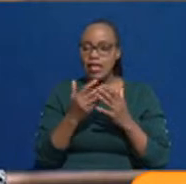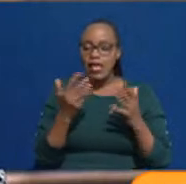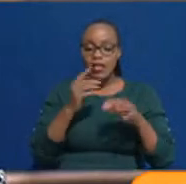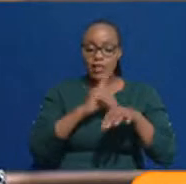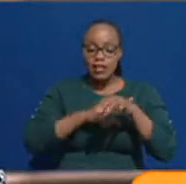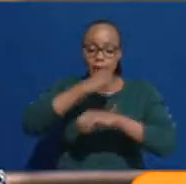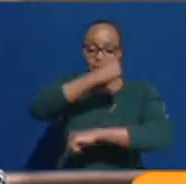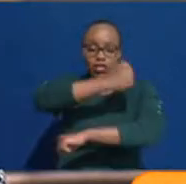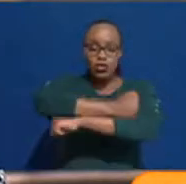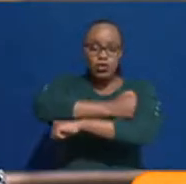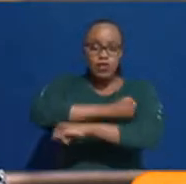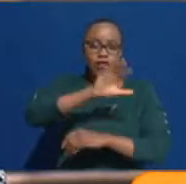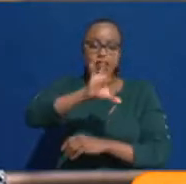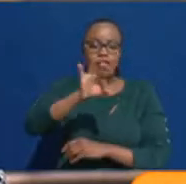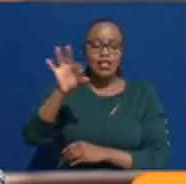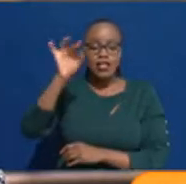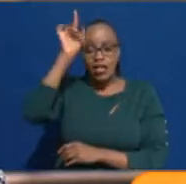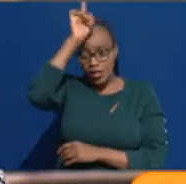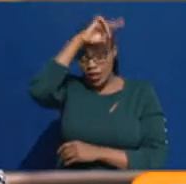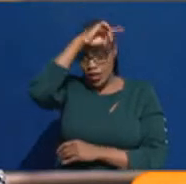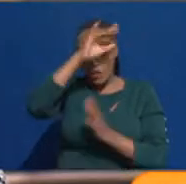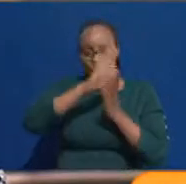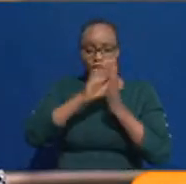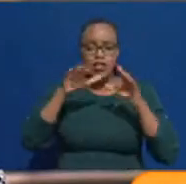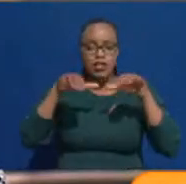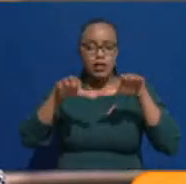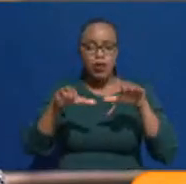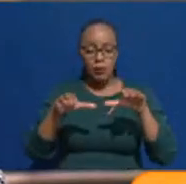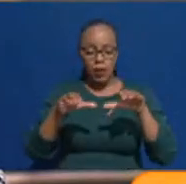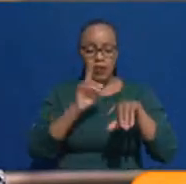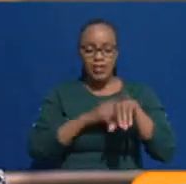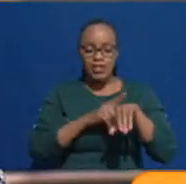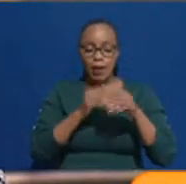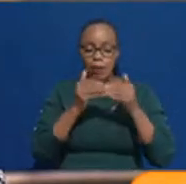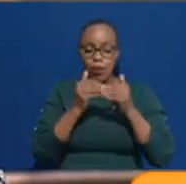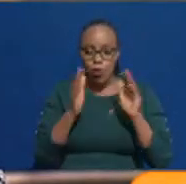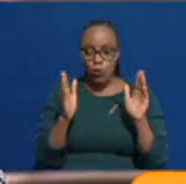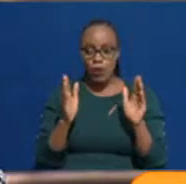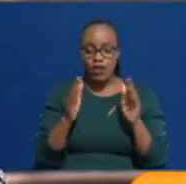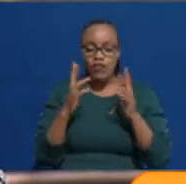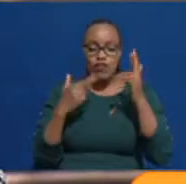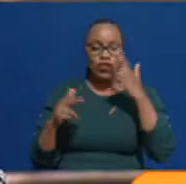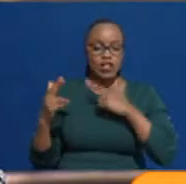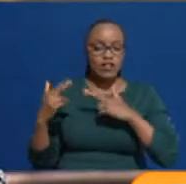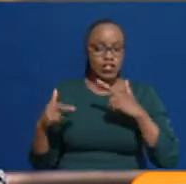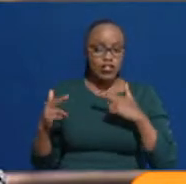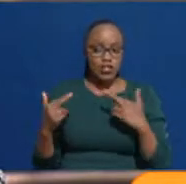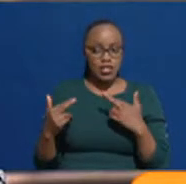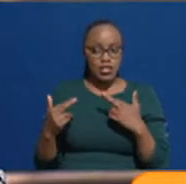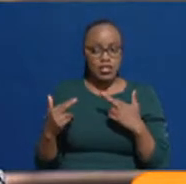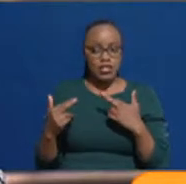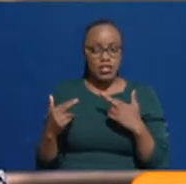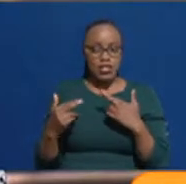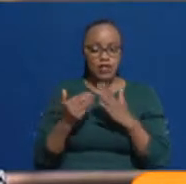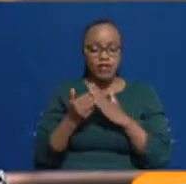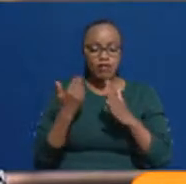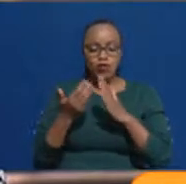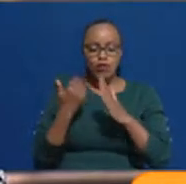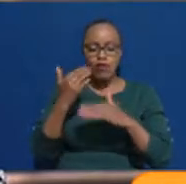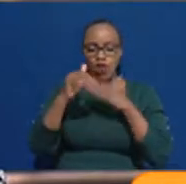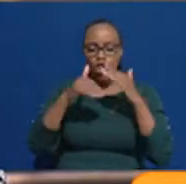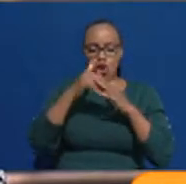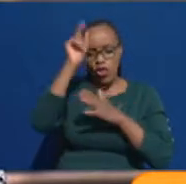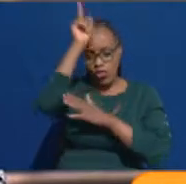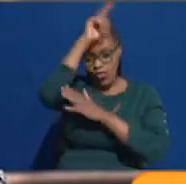school, they selected degree and diploma. And when we opened for revision, they removed all the degree